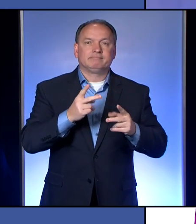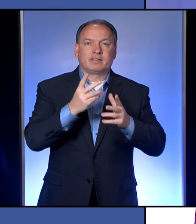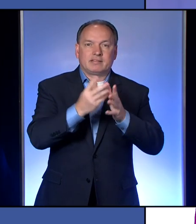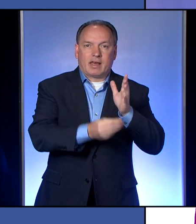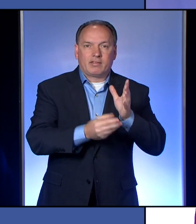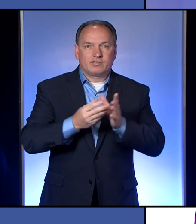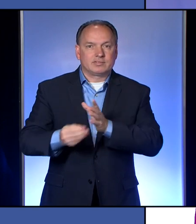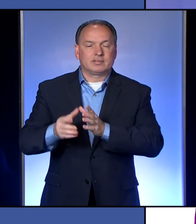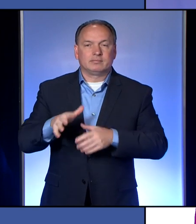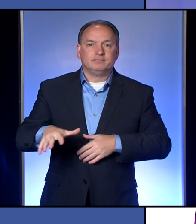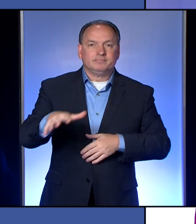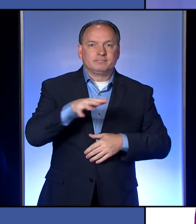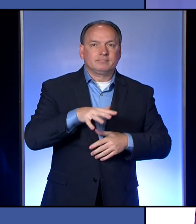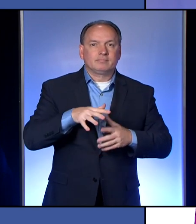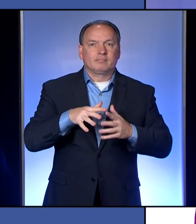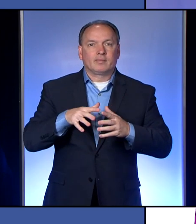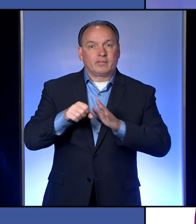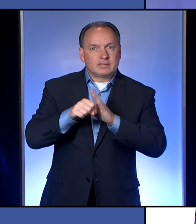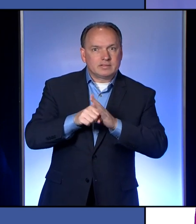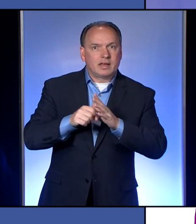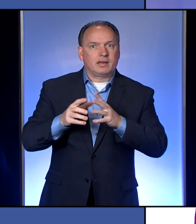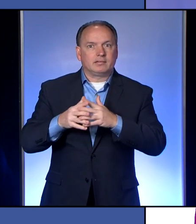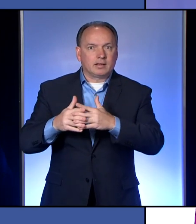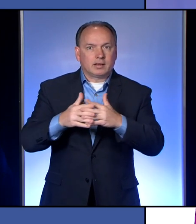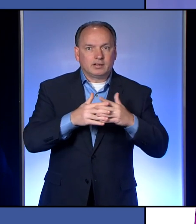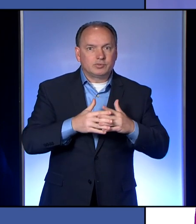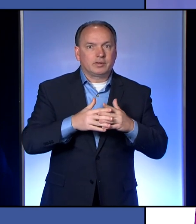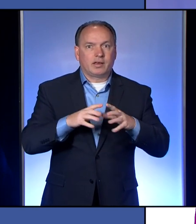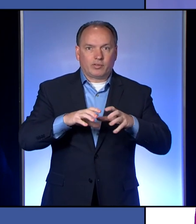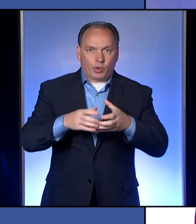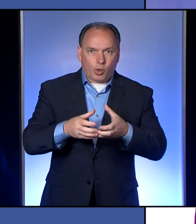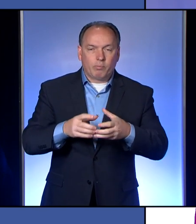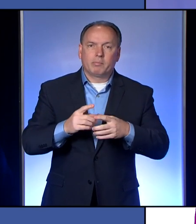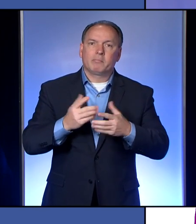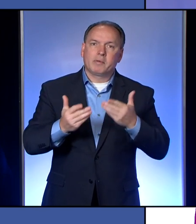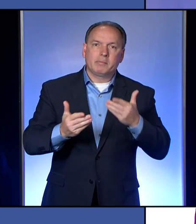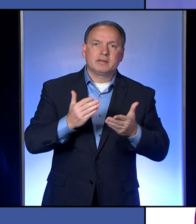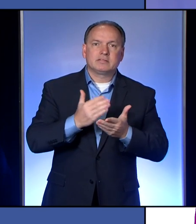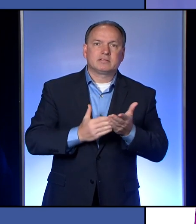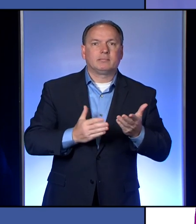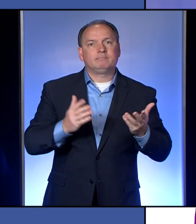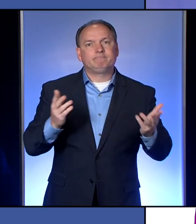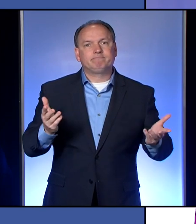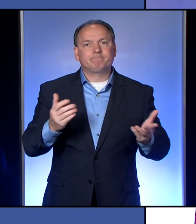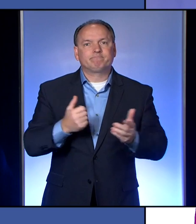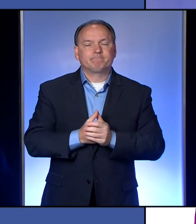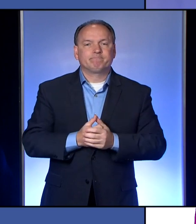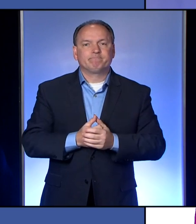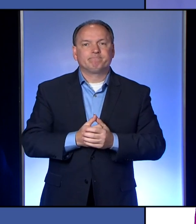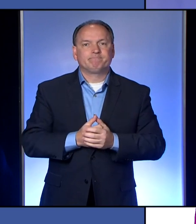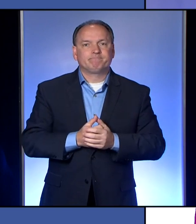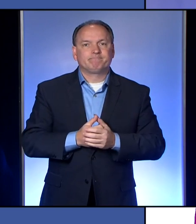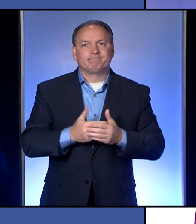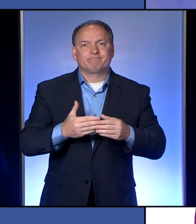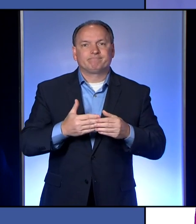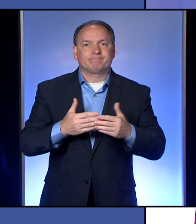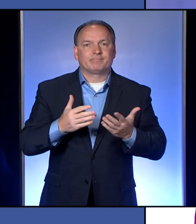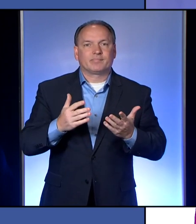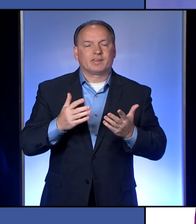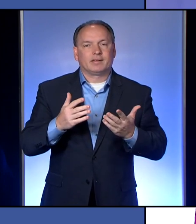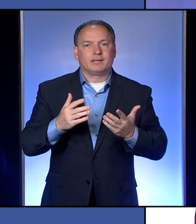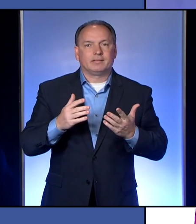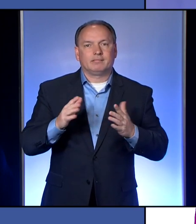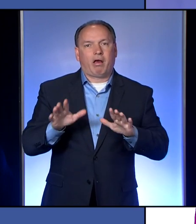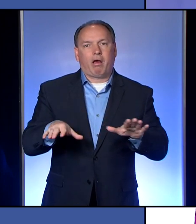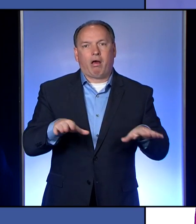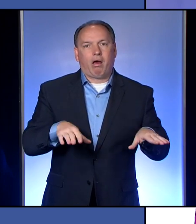our state, our country, but the globe. But, so I think there could be maybe a reluctance to think that this is